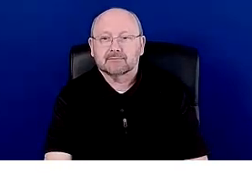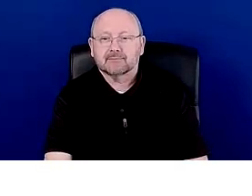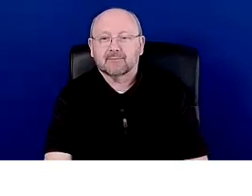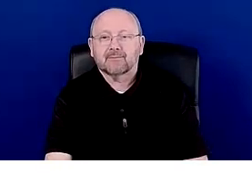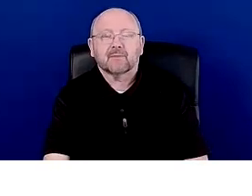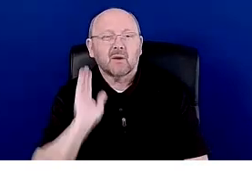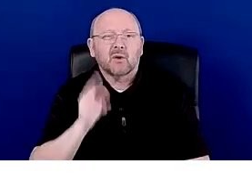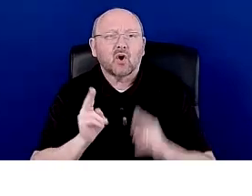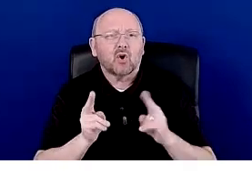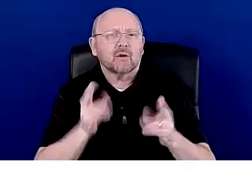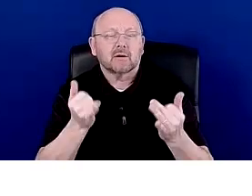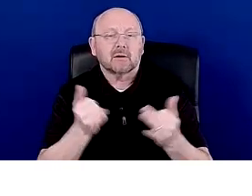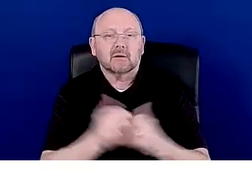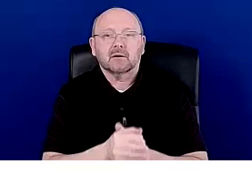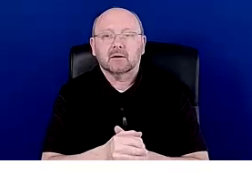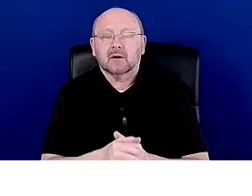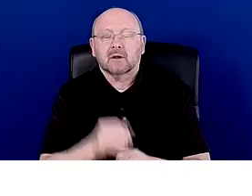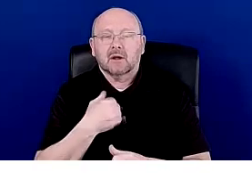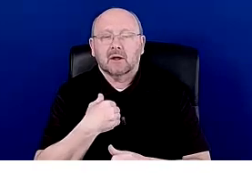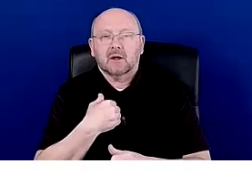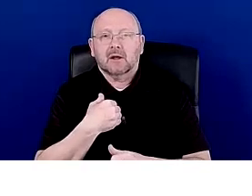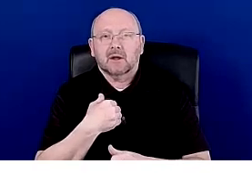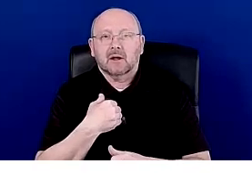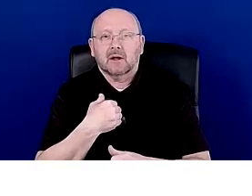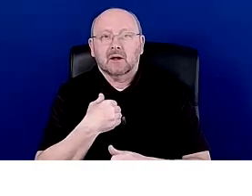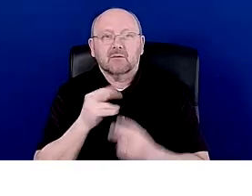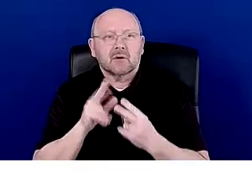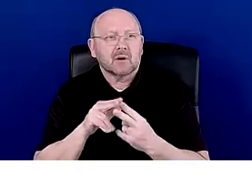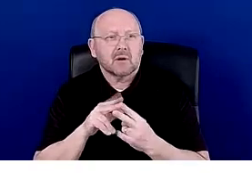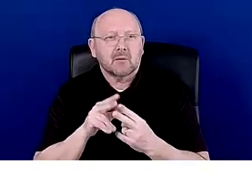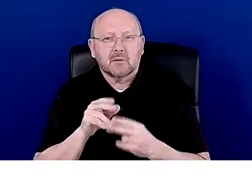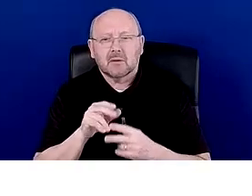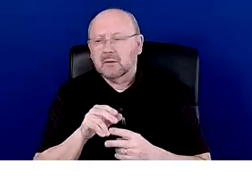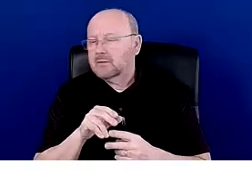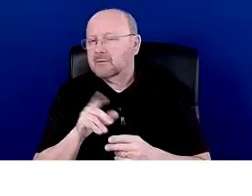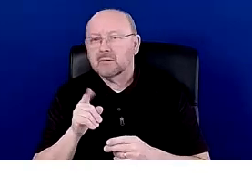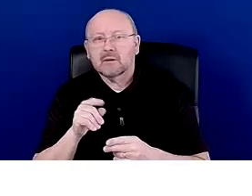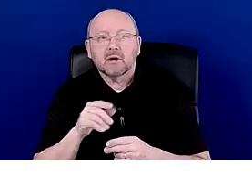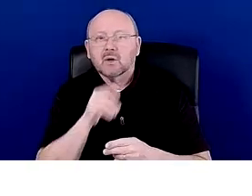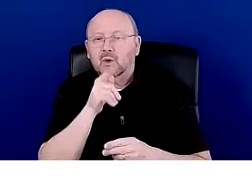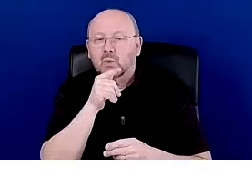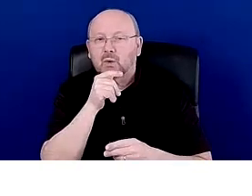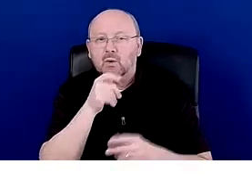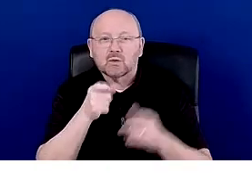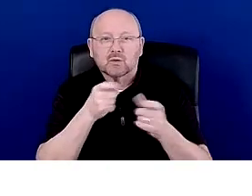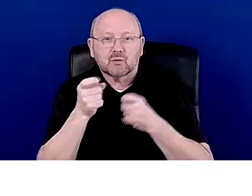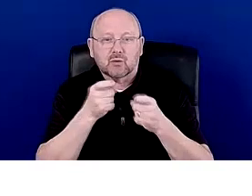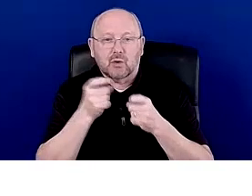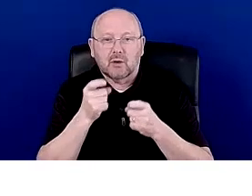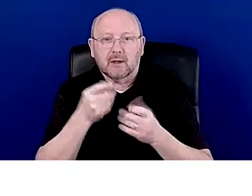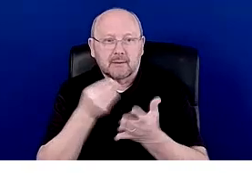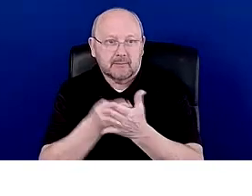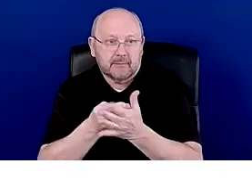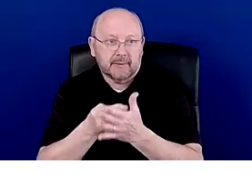up. So I have just a couple of FAQs here. You know, who's managing the grants. That's Donna